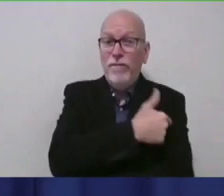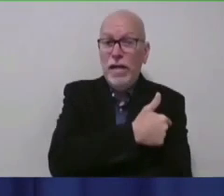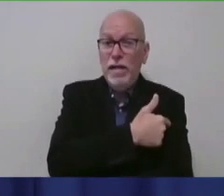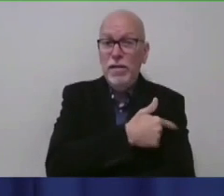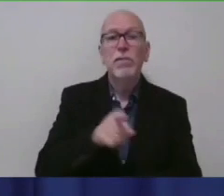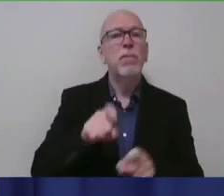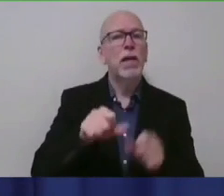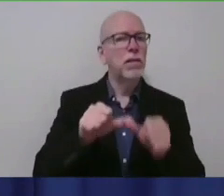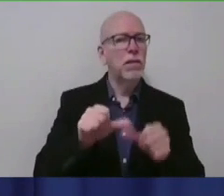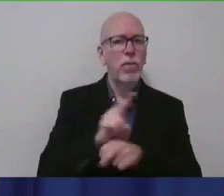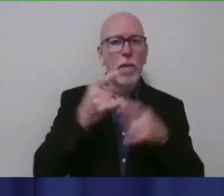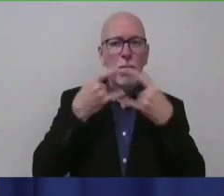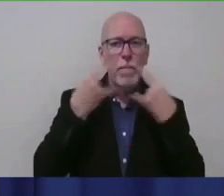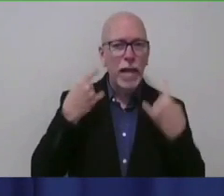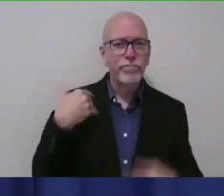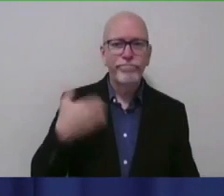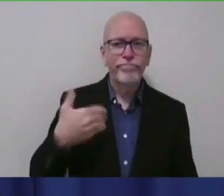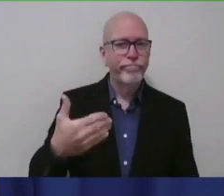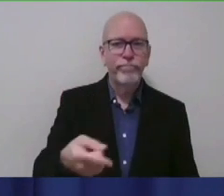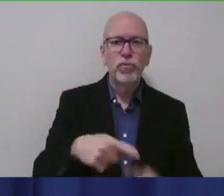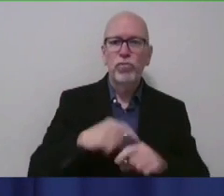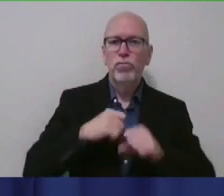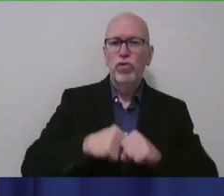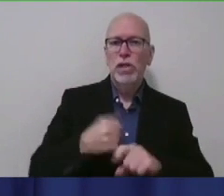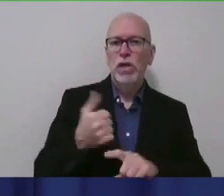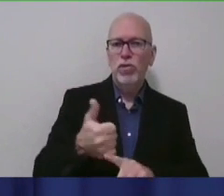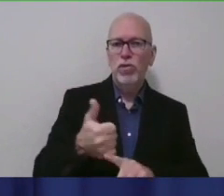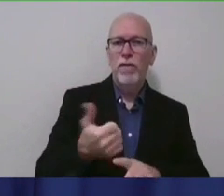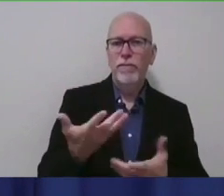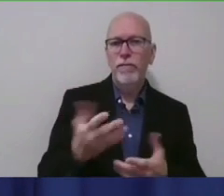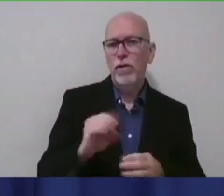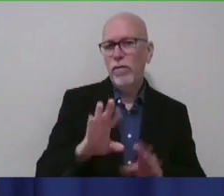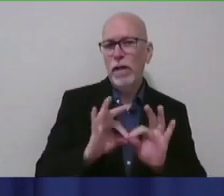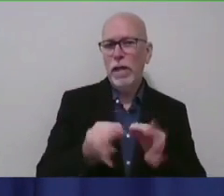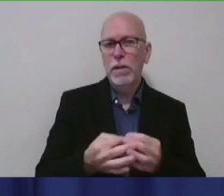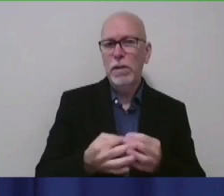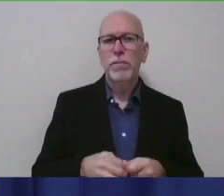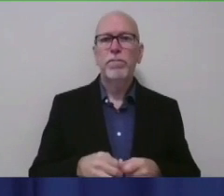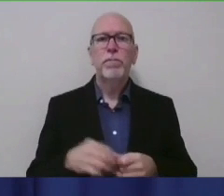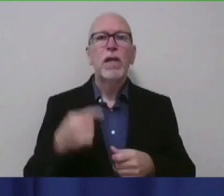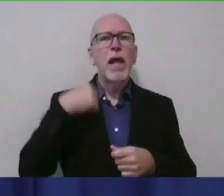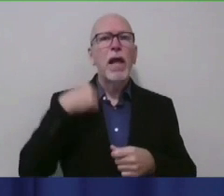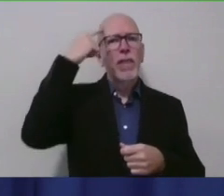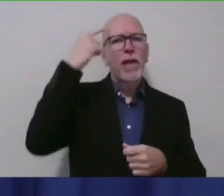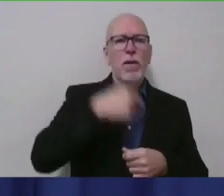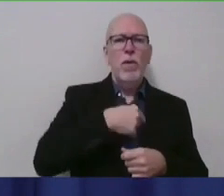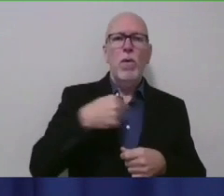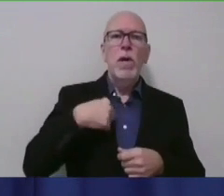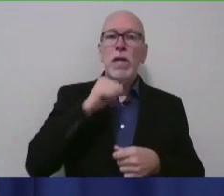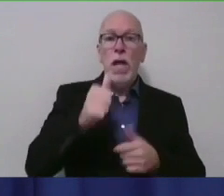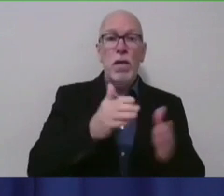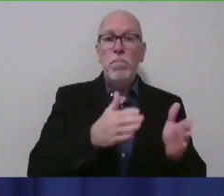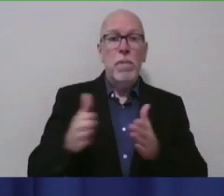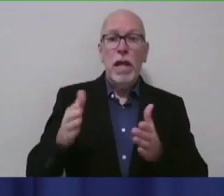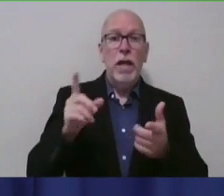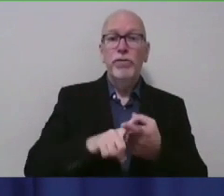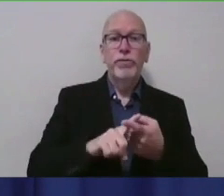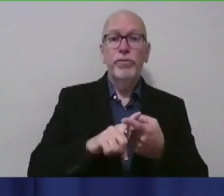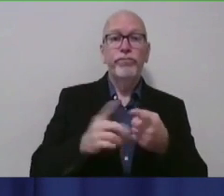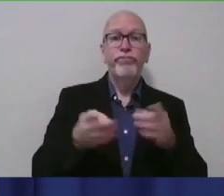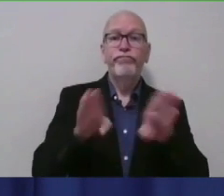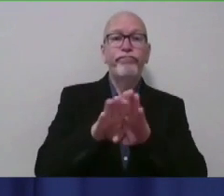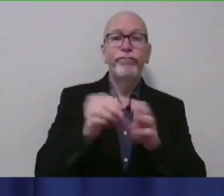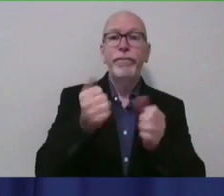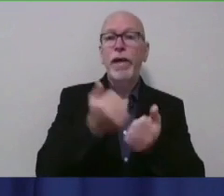masks on a regular basis to protect themselves and their family. I think that we are not planning any further restrictions at the state level,